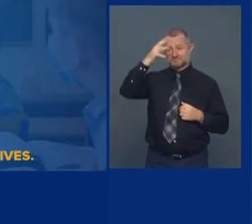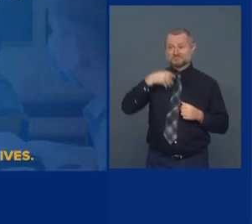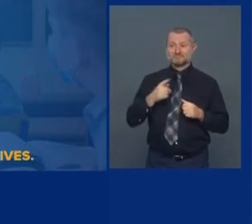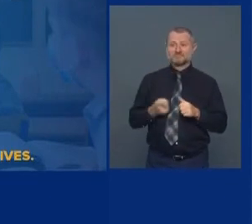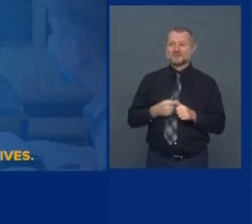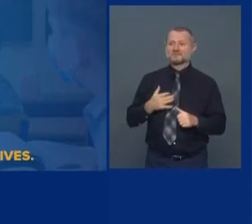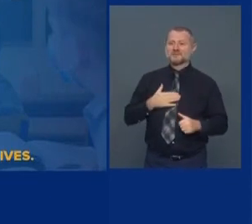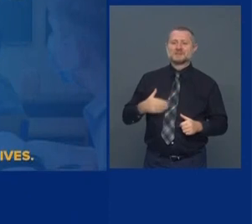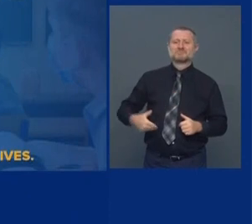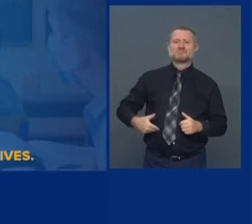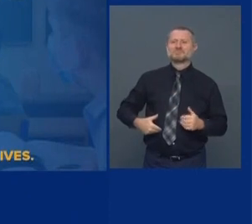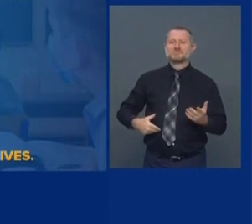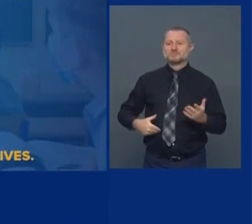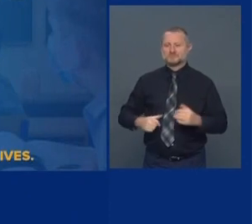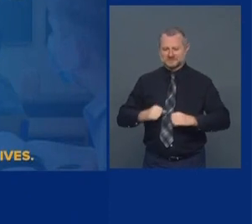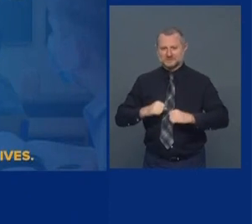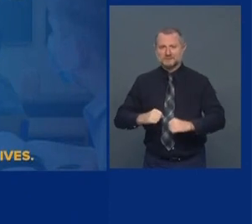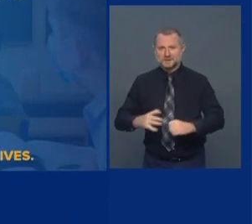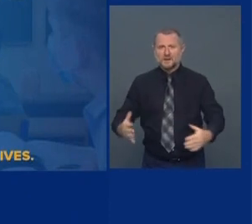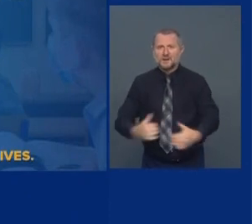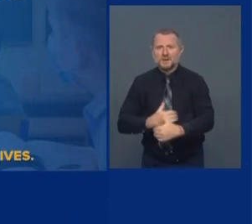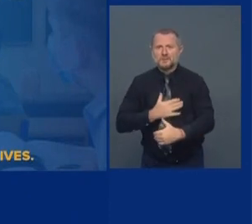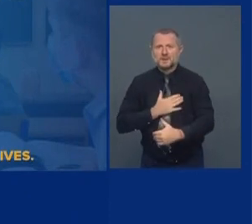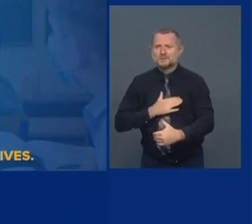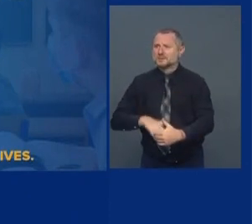They're nervous. Teachers are nervous.